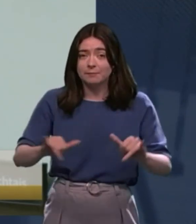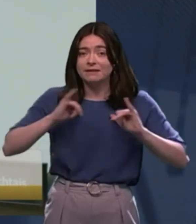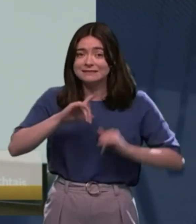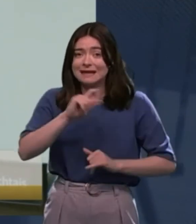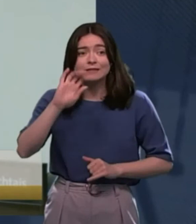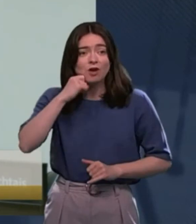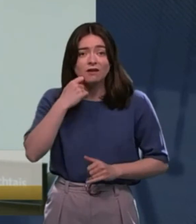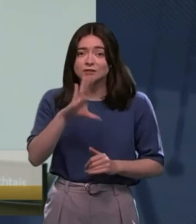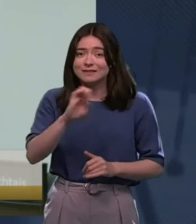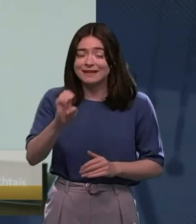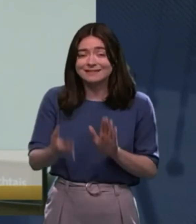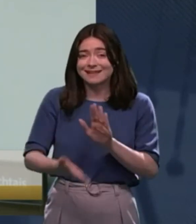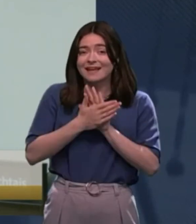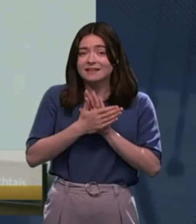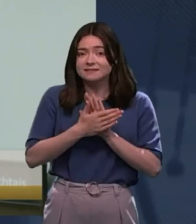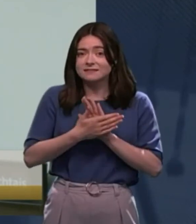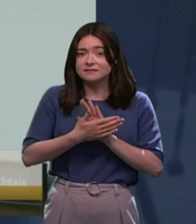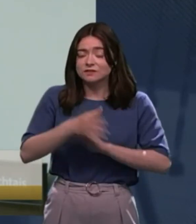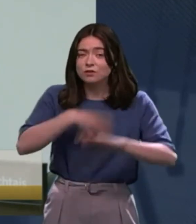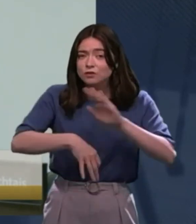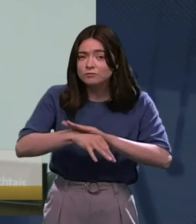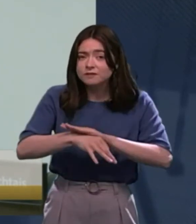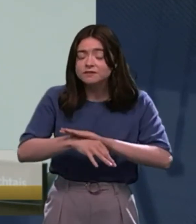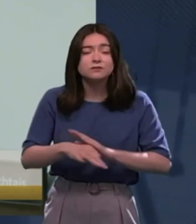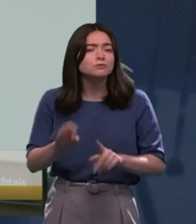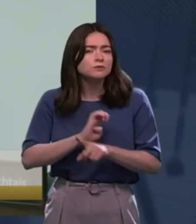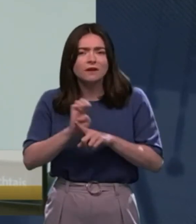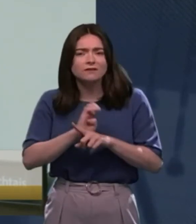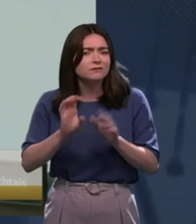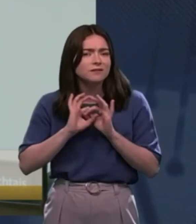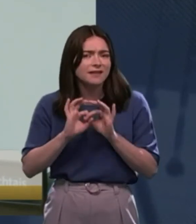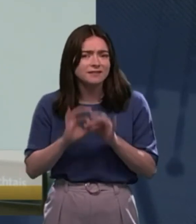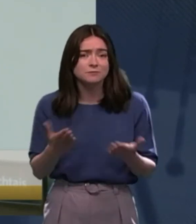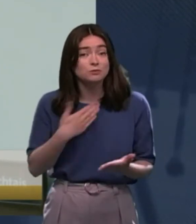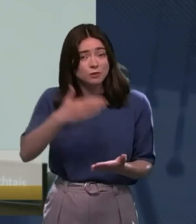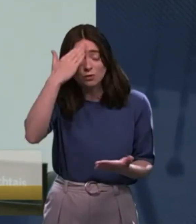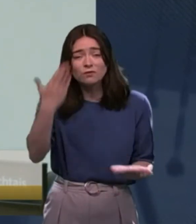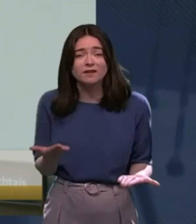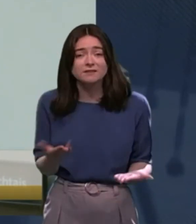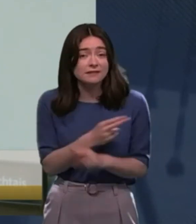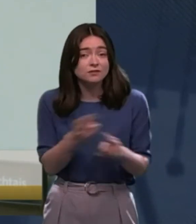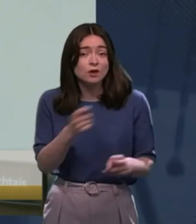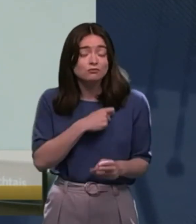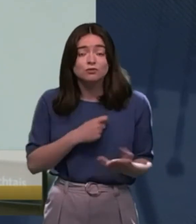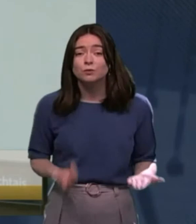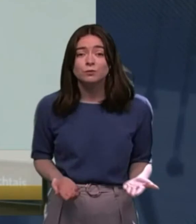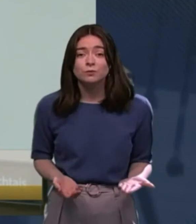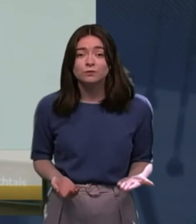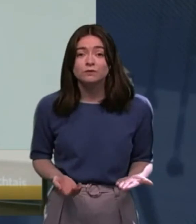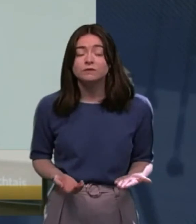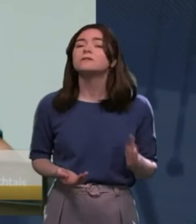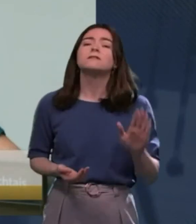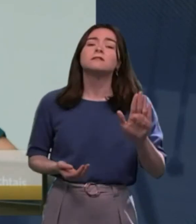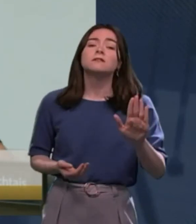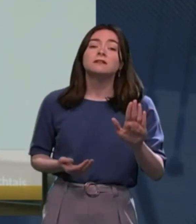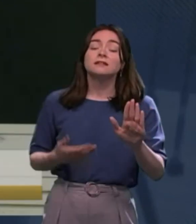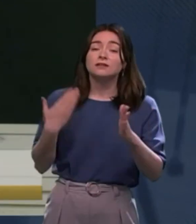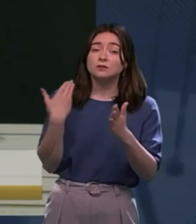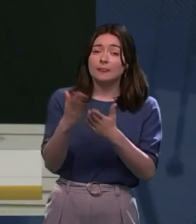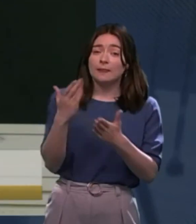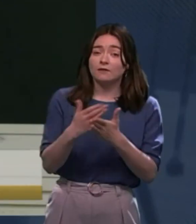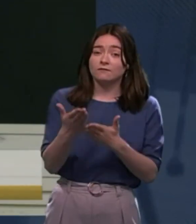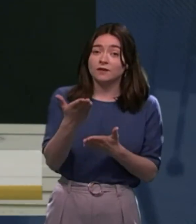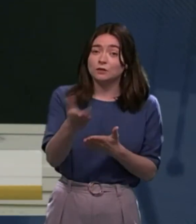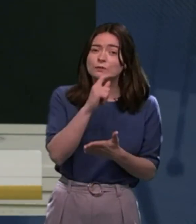state. So, if there wasn't adequate engagement, that's not true. We all know that. And they've asked for... Can I just clarify? You